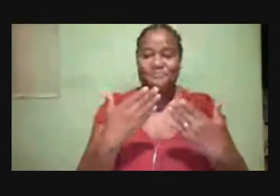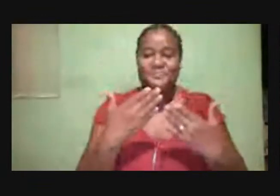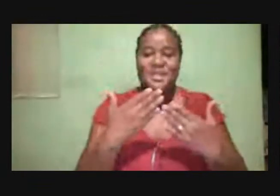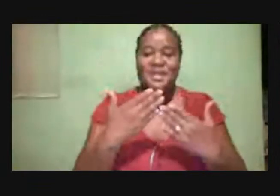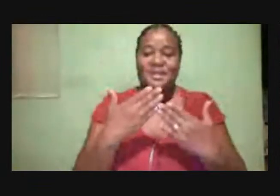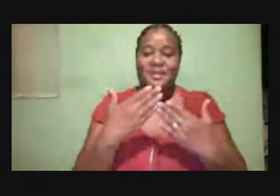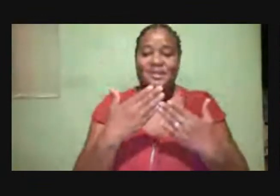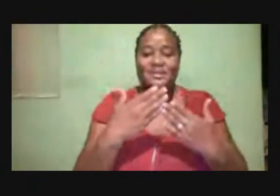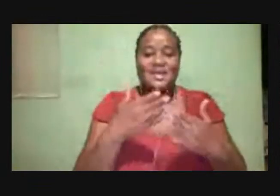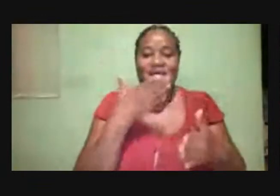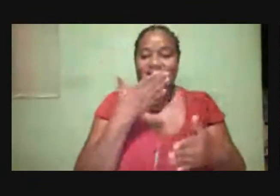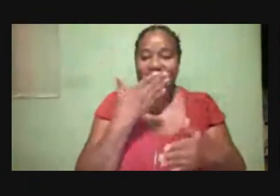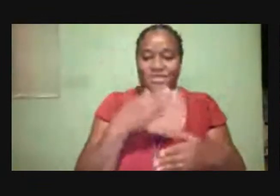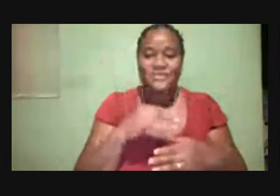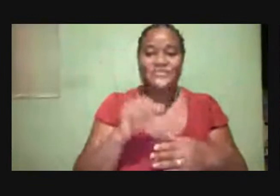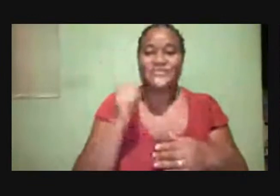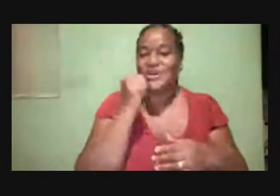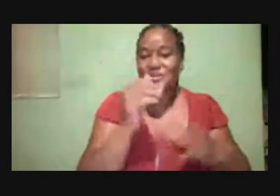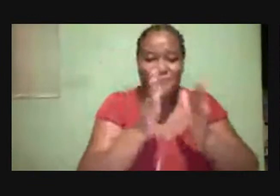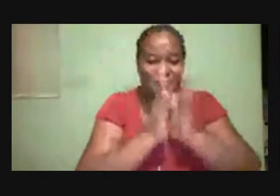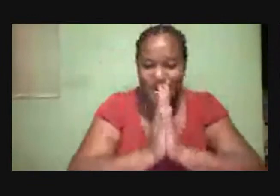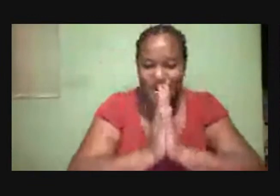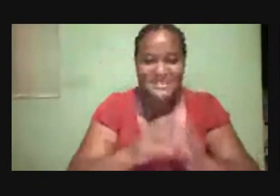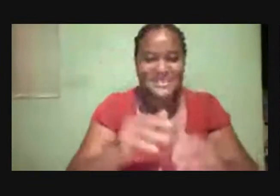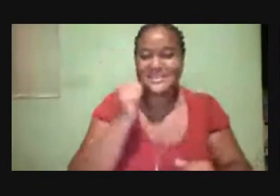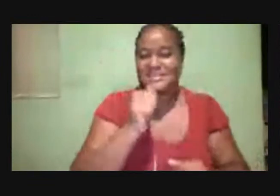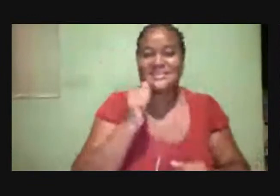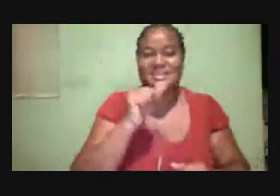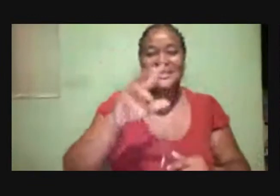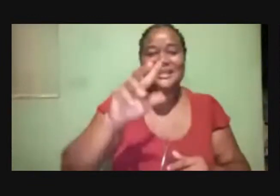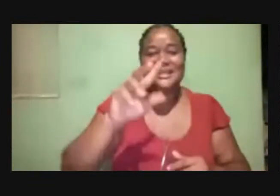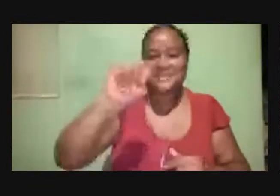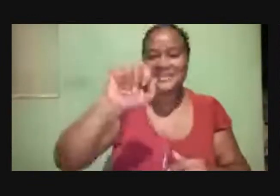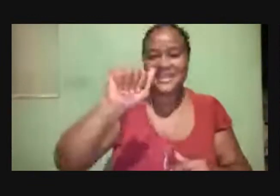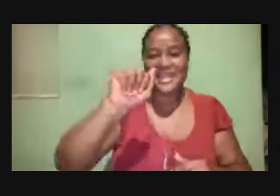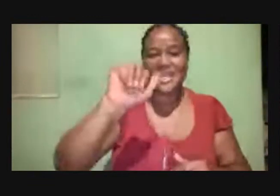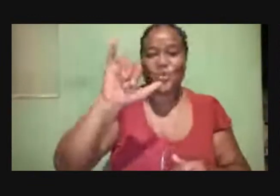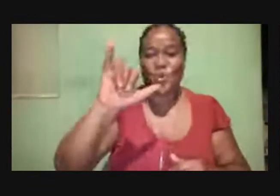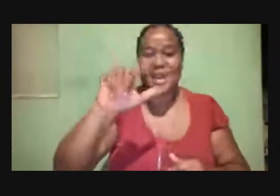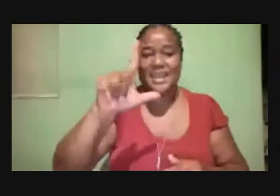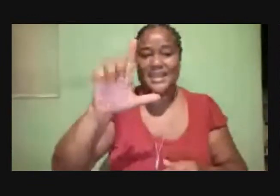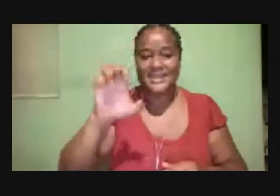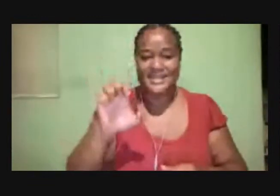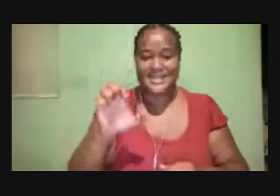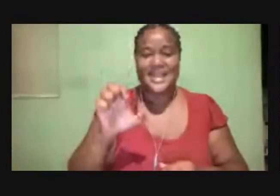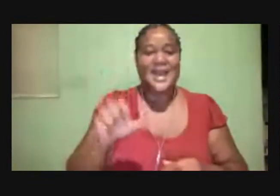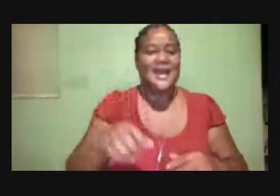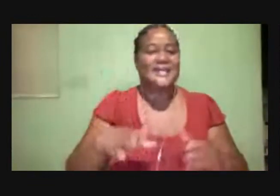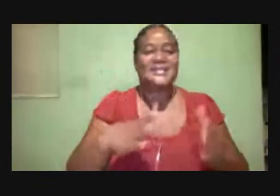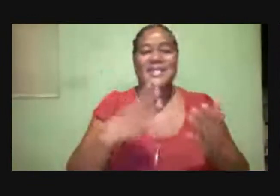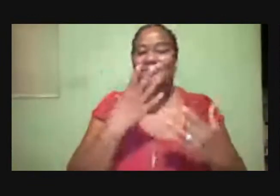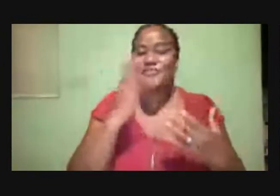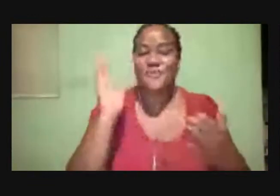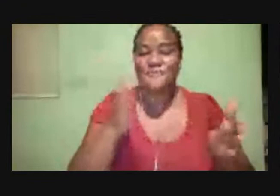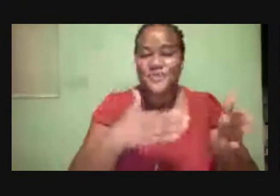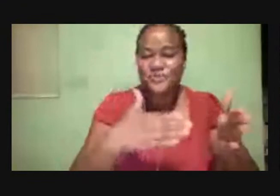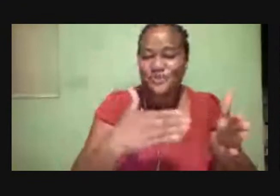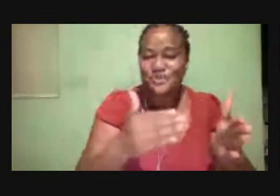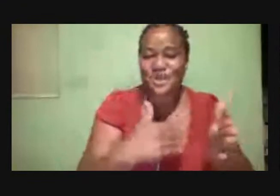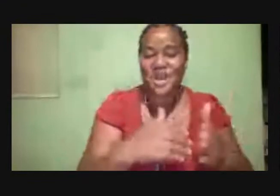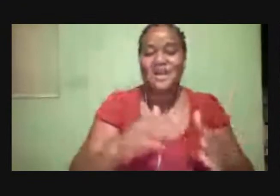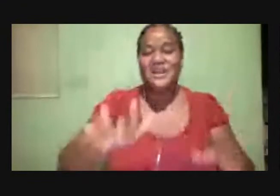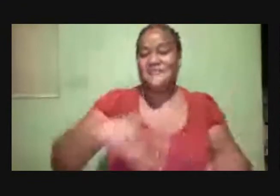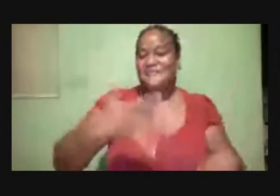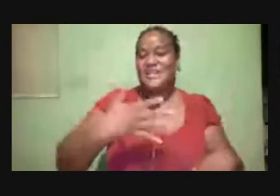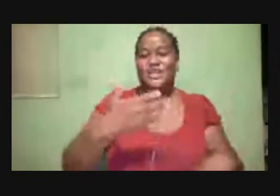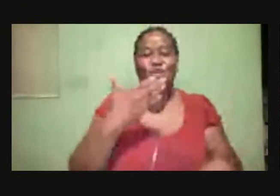Taylor Thank you for the prayer Sister Desiree You came with a beautiful song there Just allowing us to feel good